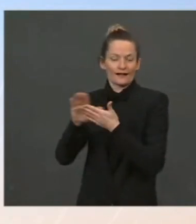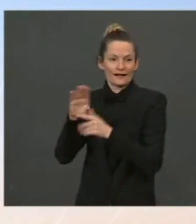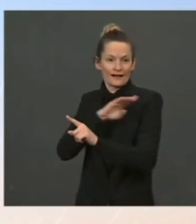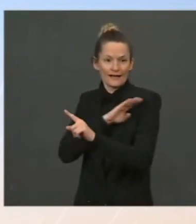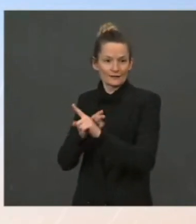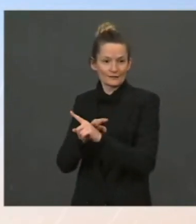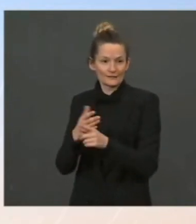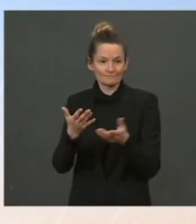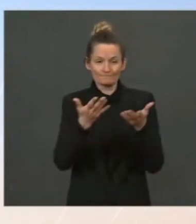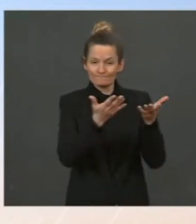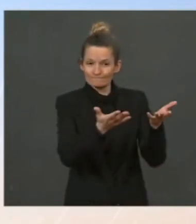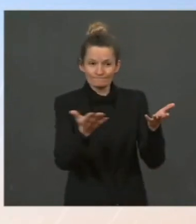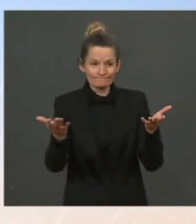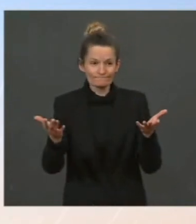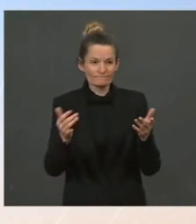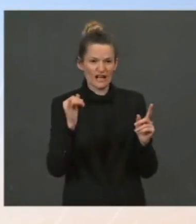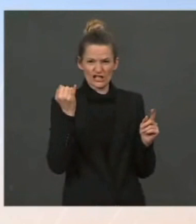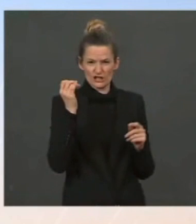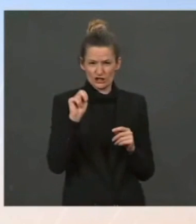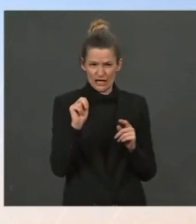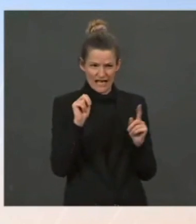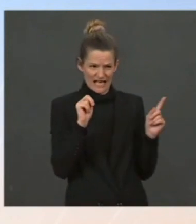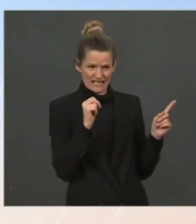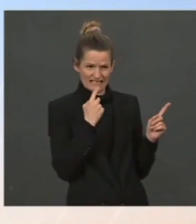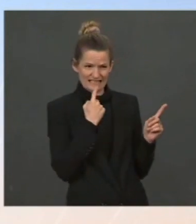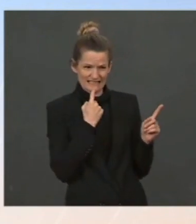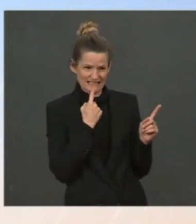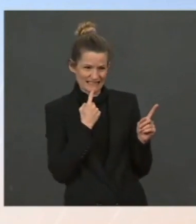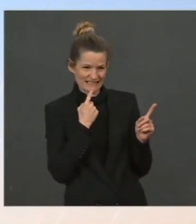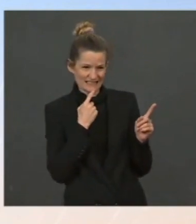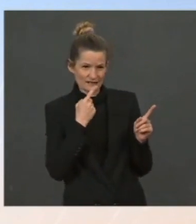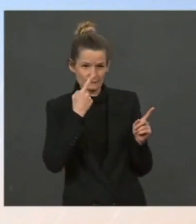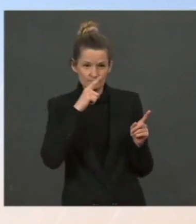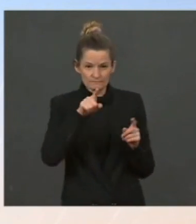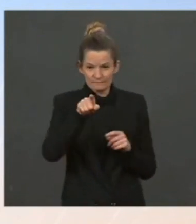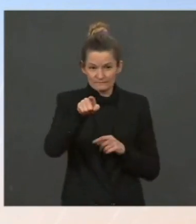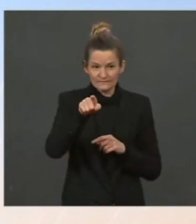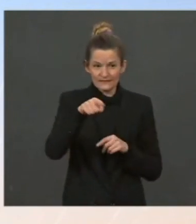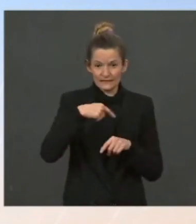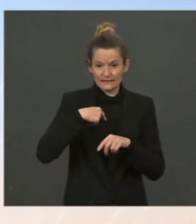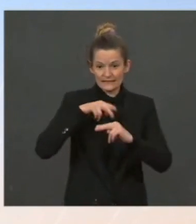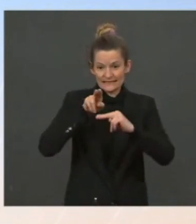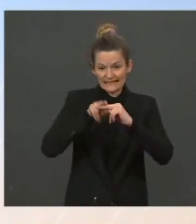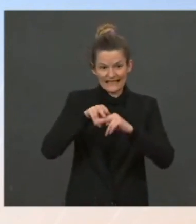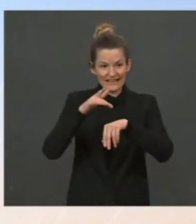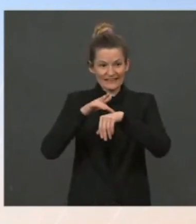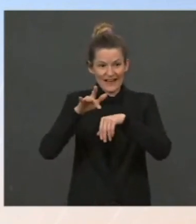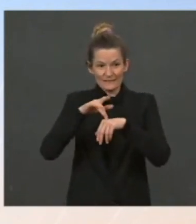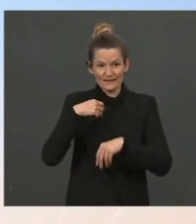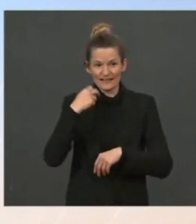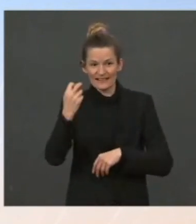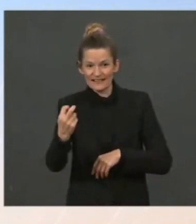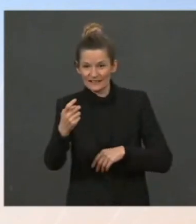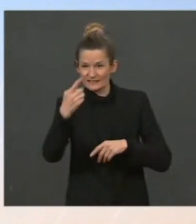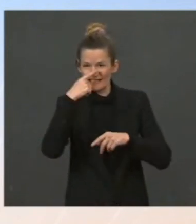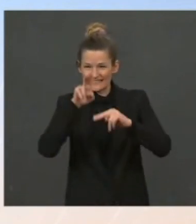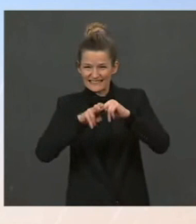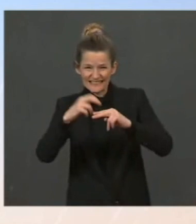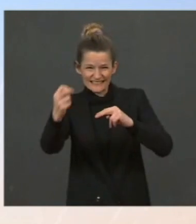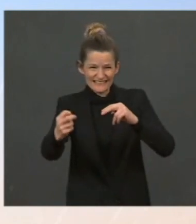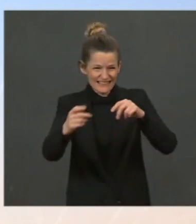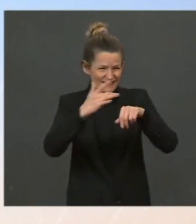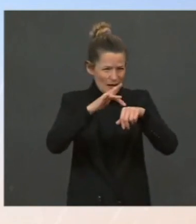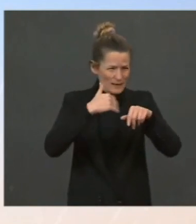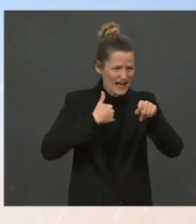be helpful if you guys go sit in some of the seats that are open, if you don't mind, since there's some open seats. would be great. Okay. Josh,